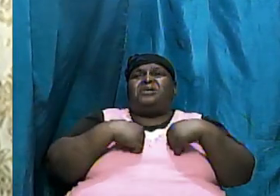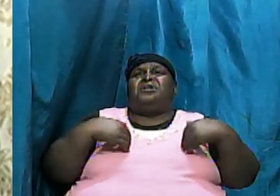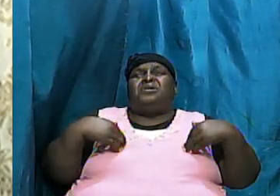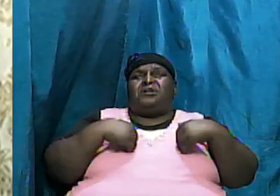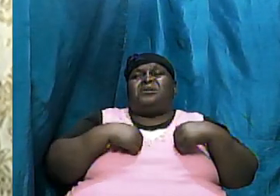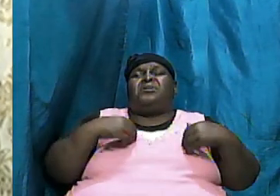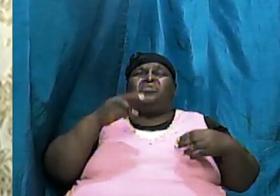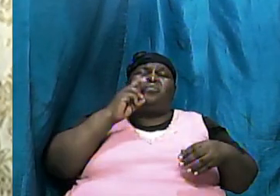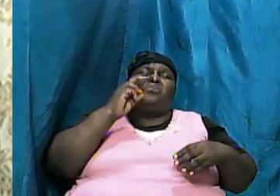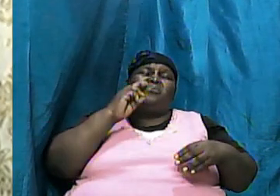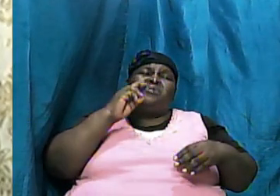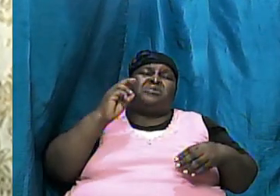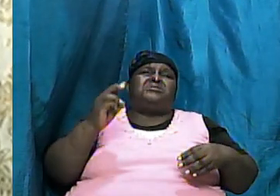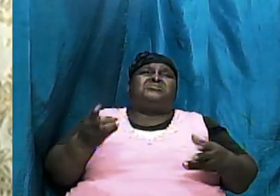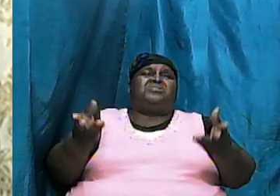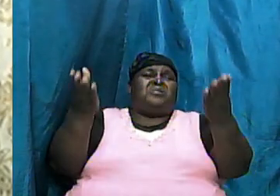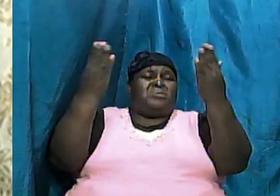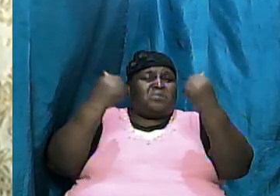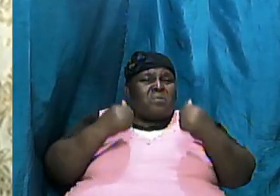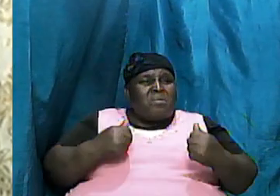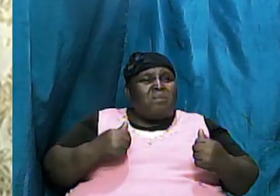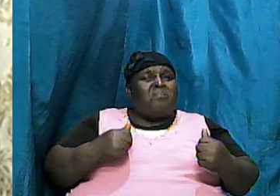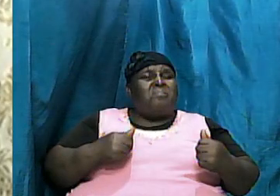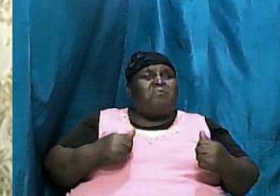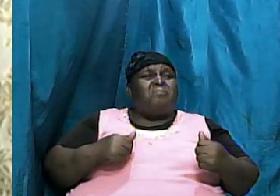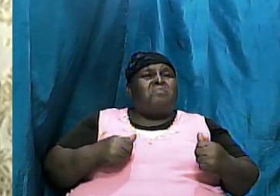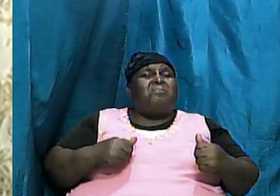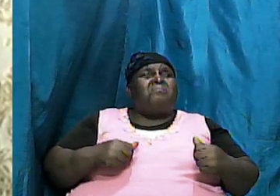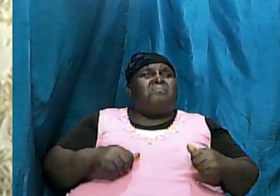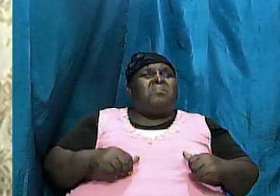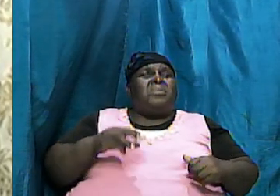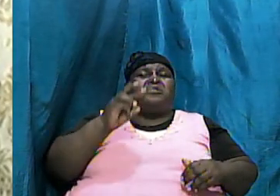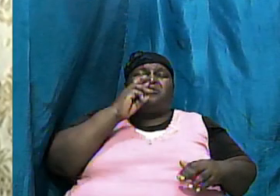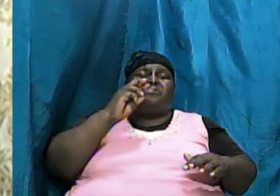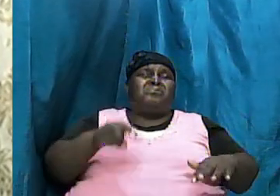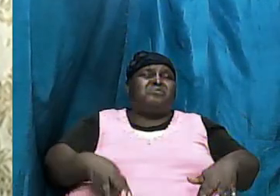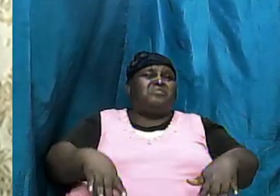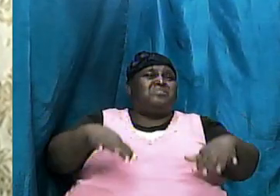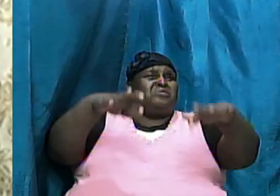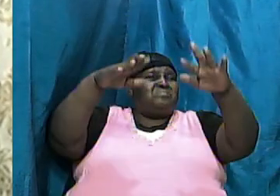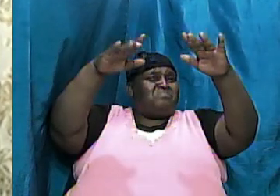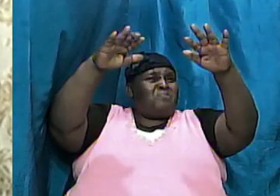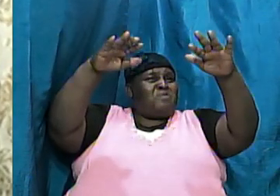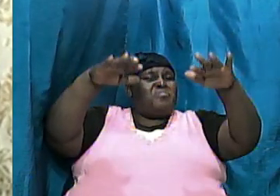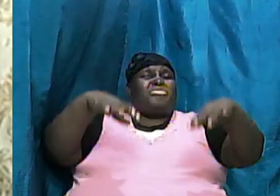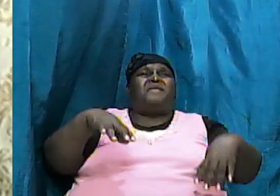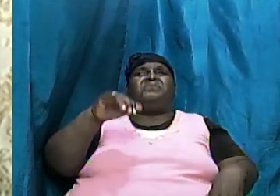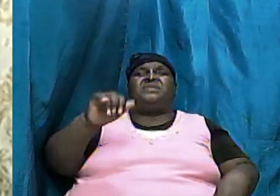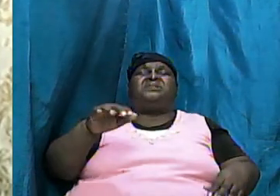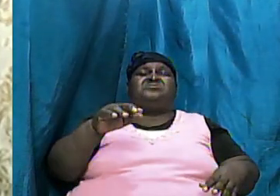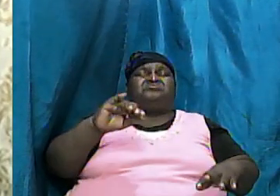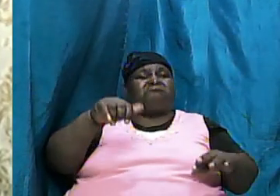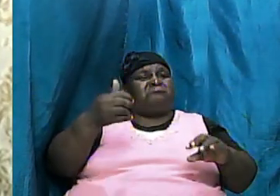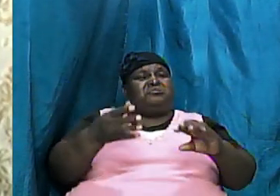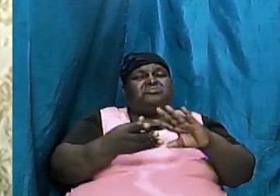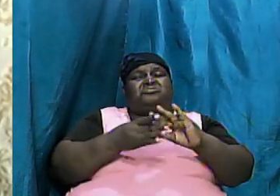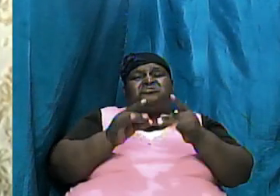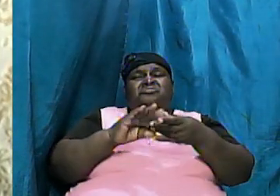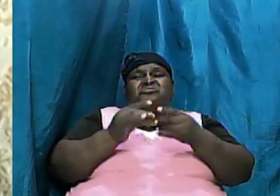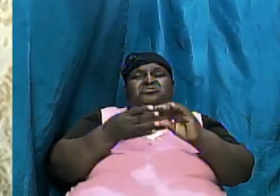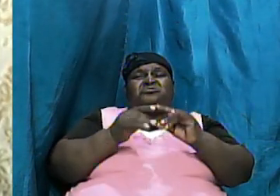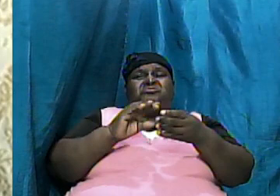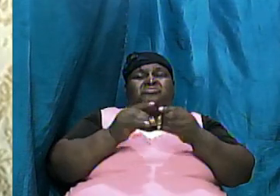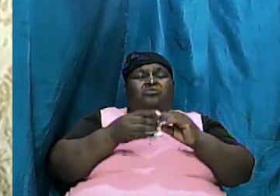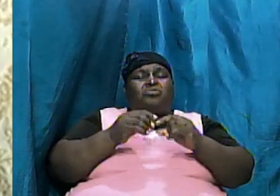came and lift the boat up in the air and they say that is just a fairy tale storybook matter